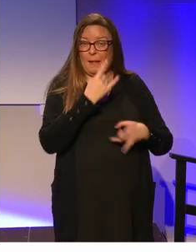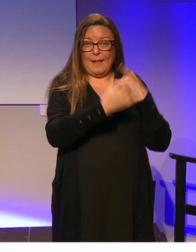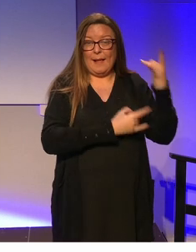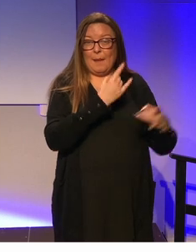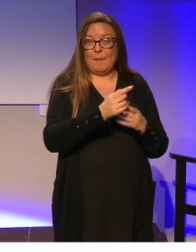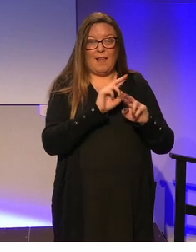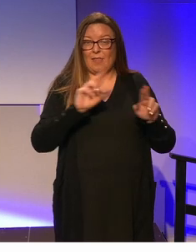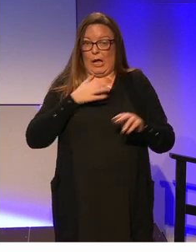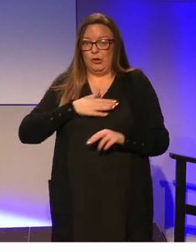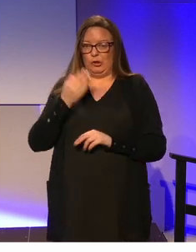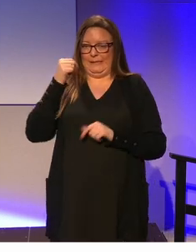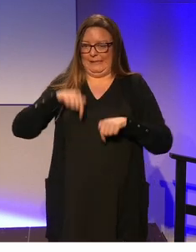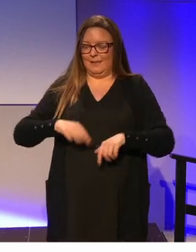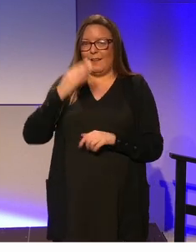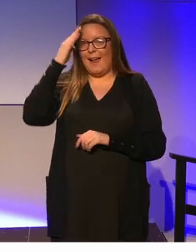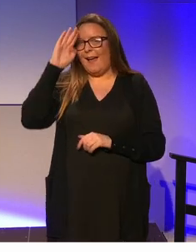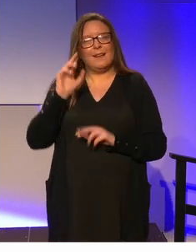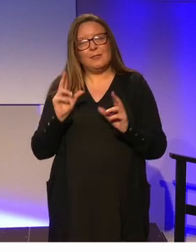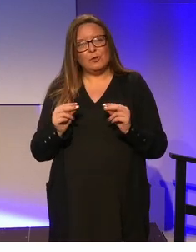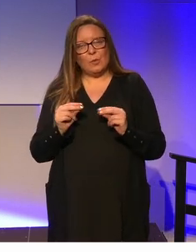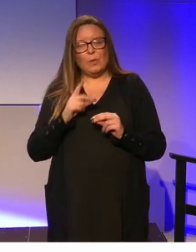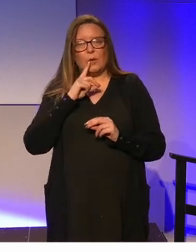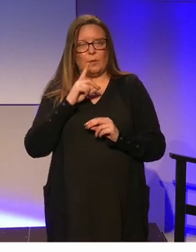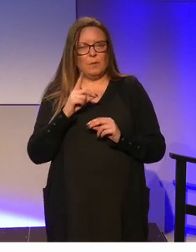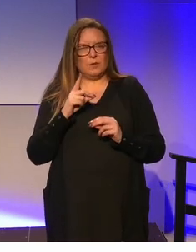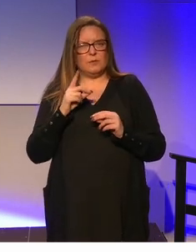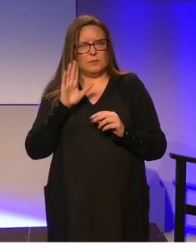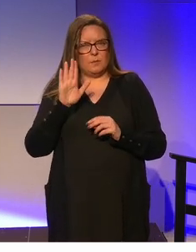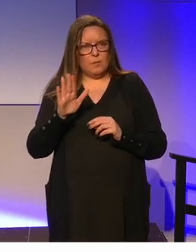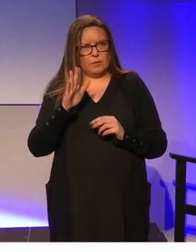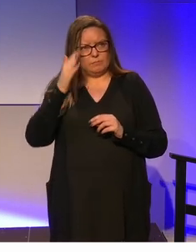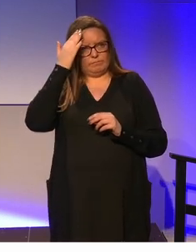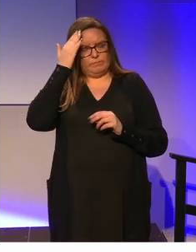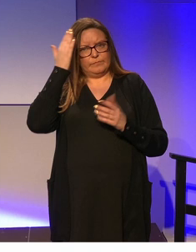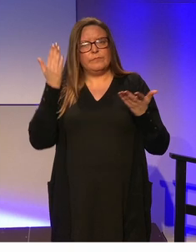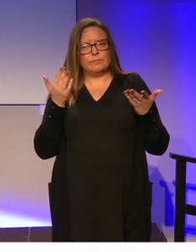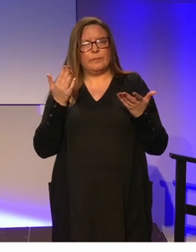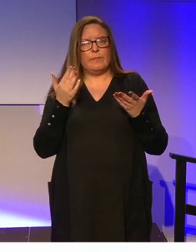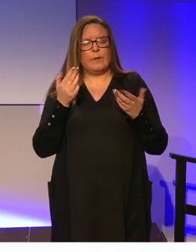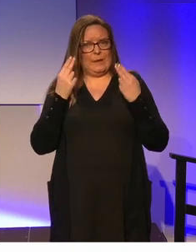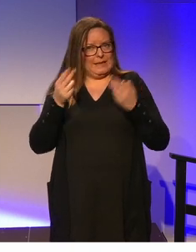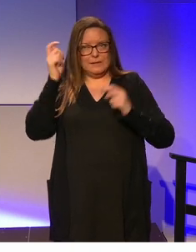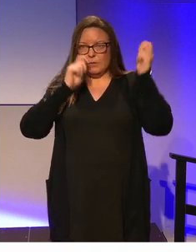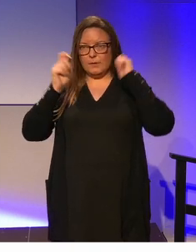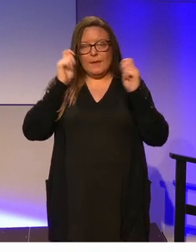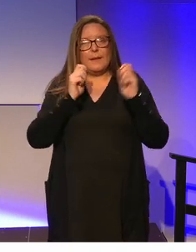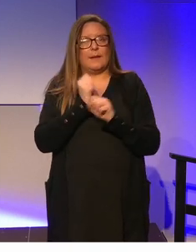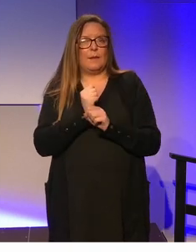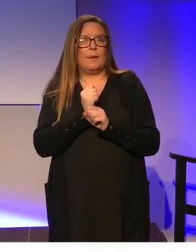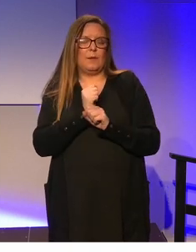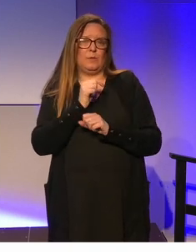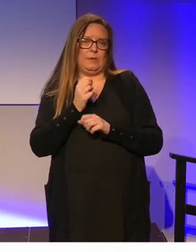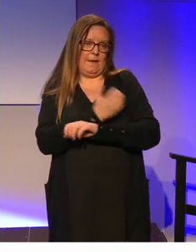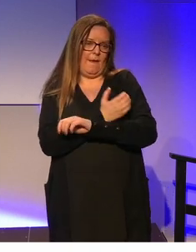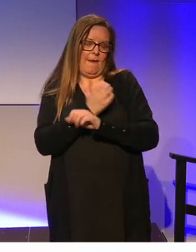simply an Irish phenomenon but it's something that we really will ignore at our pearl and something we certainly need to consider very carefully